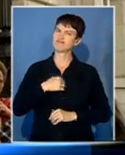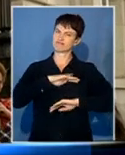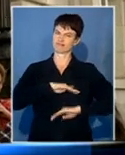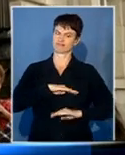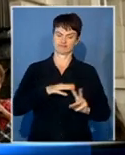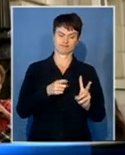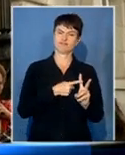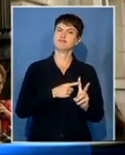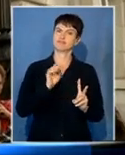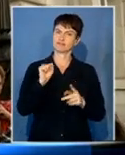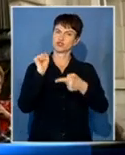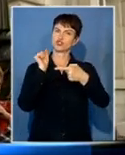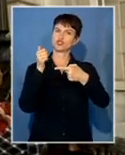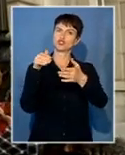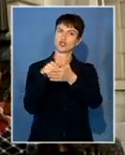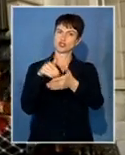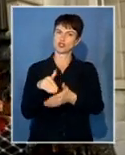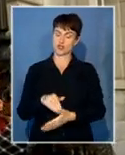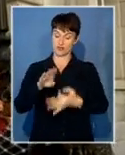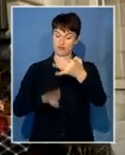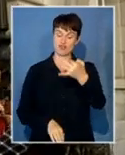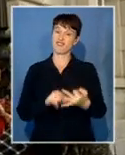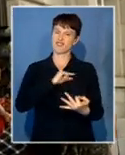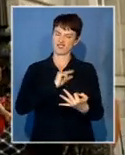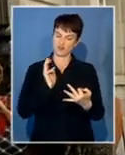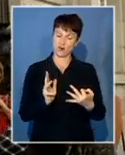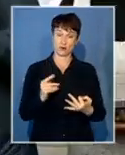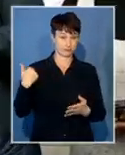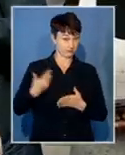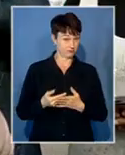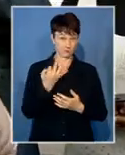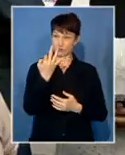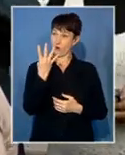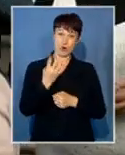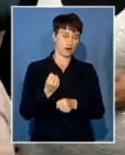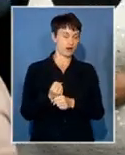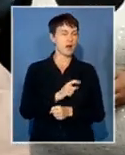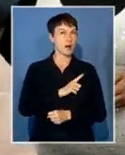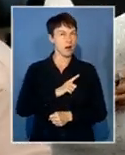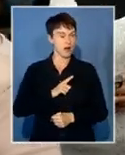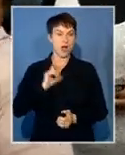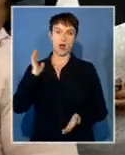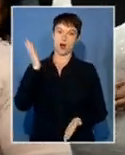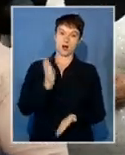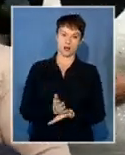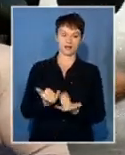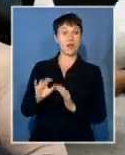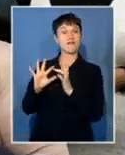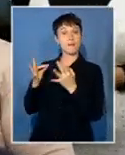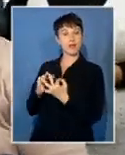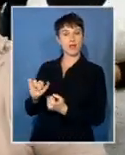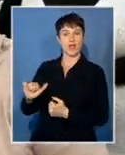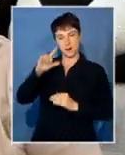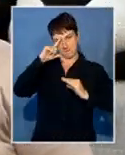on all three charges. It's been long for three, four years. Finally, some closure for the Makabela